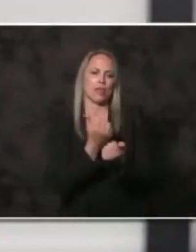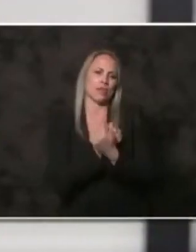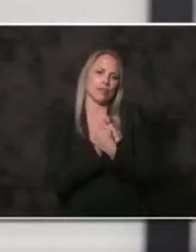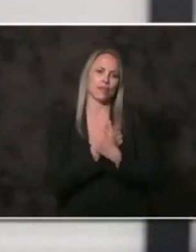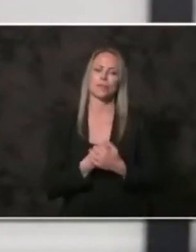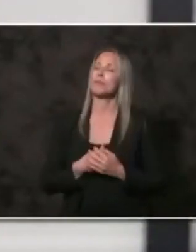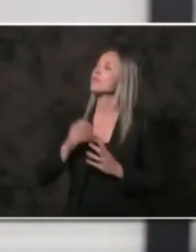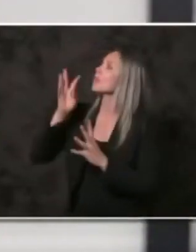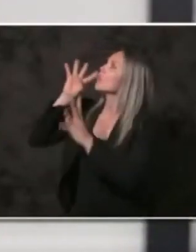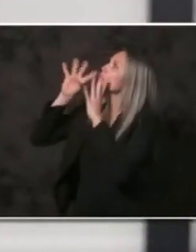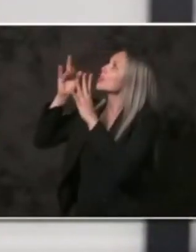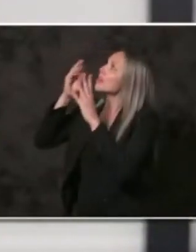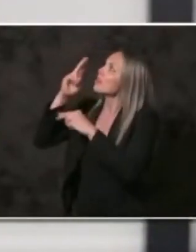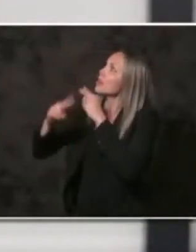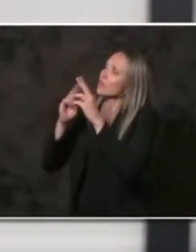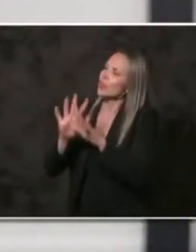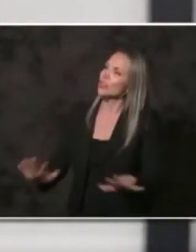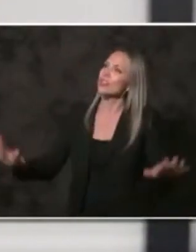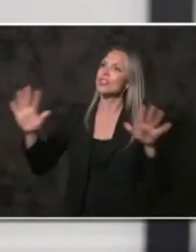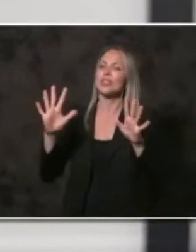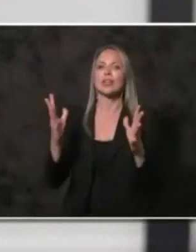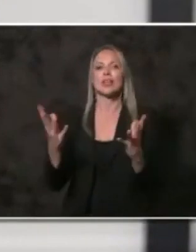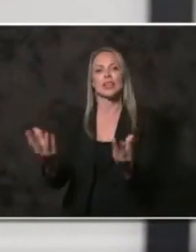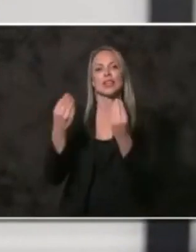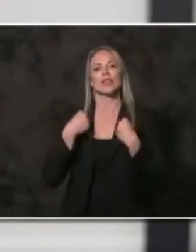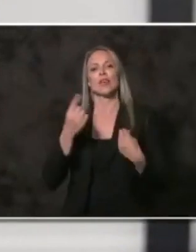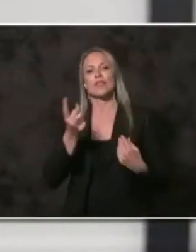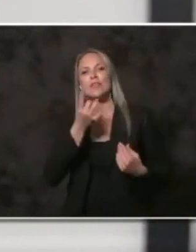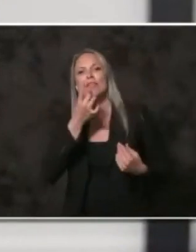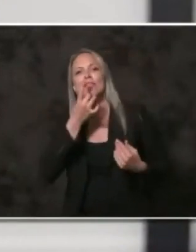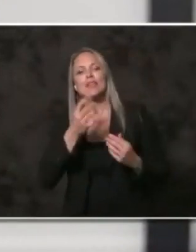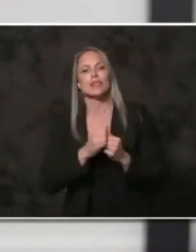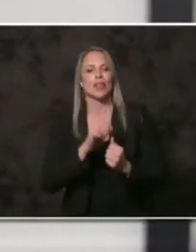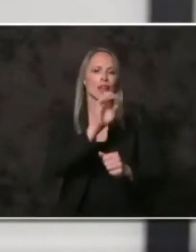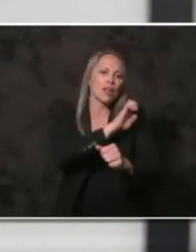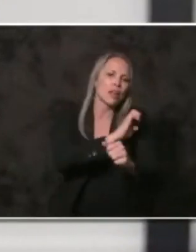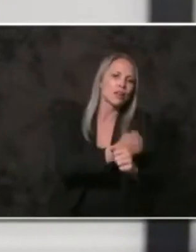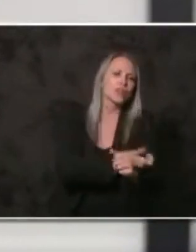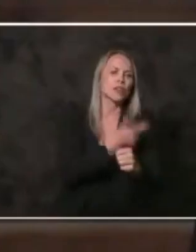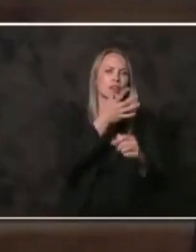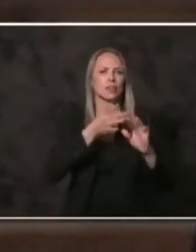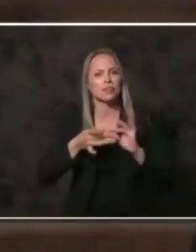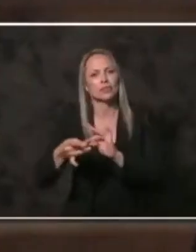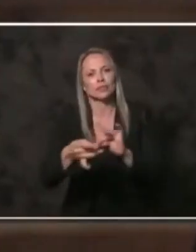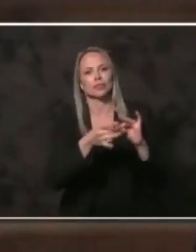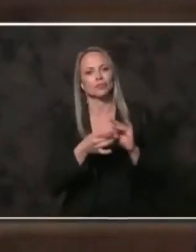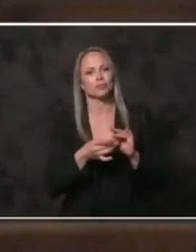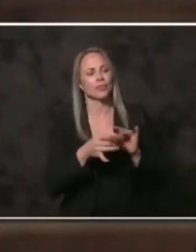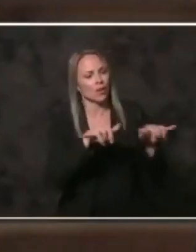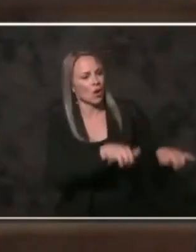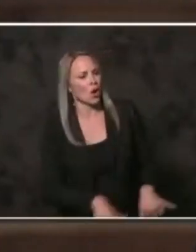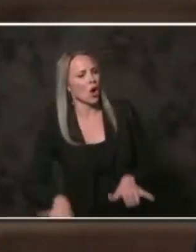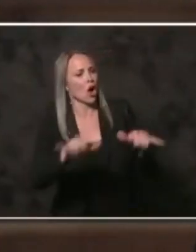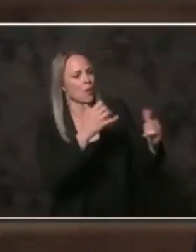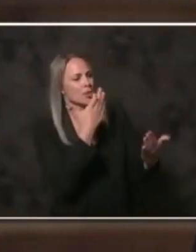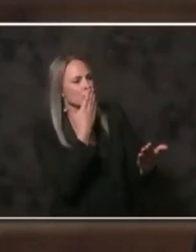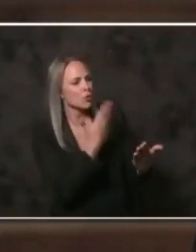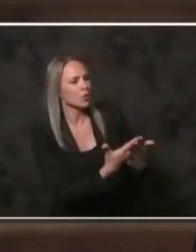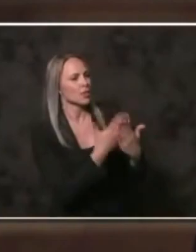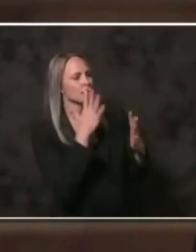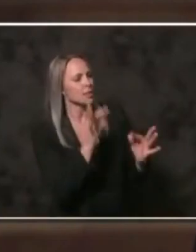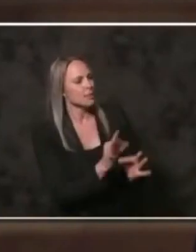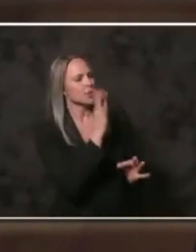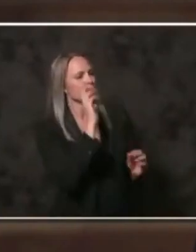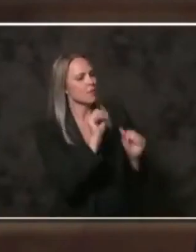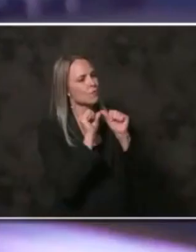Creator of the universe, bringer of light, energy of connection. Common goodness, spirit of